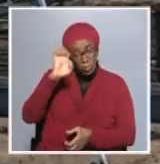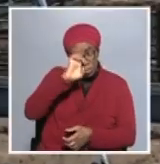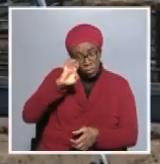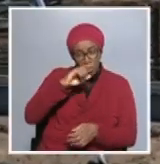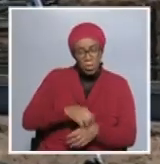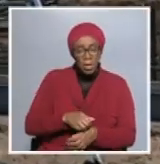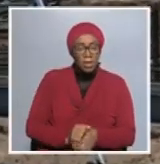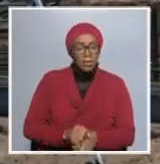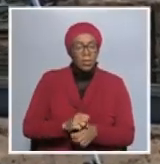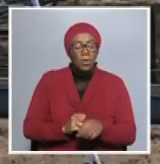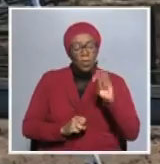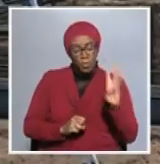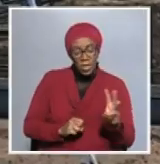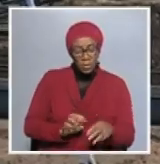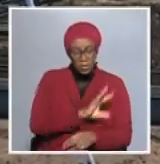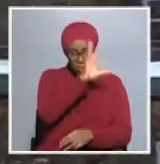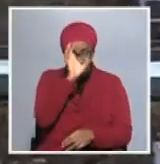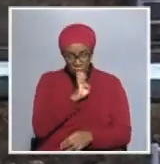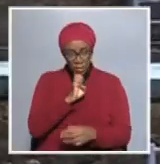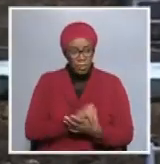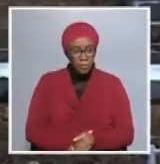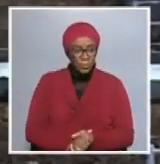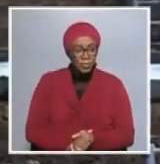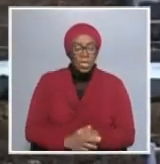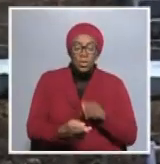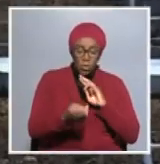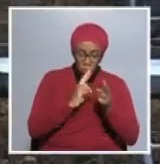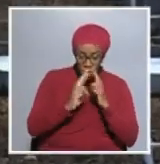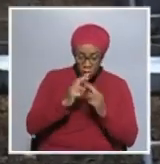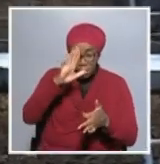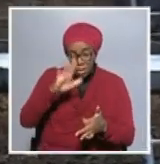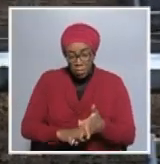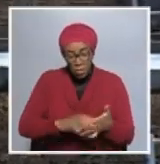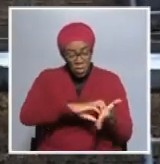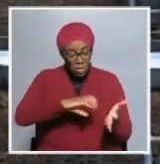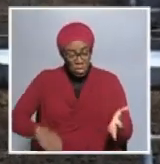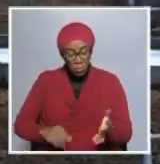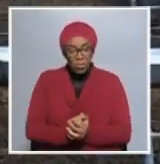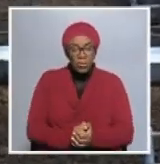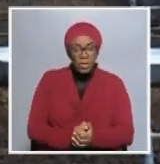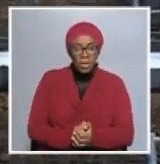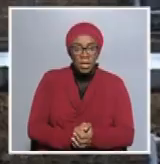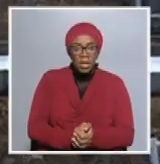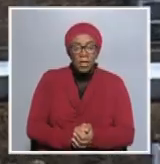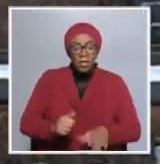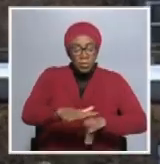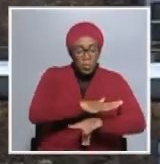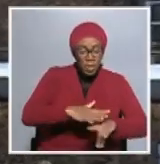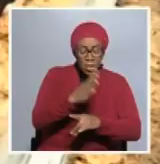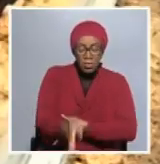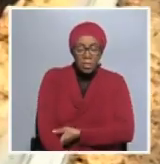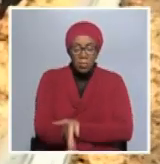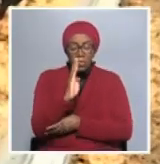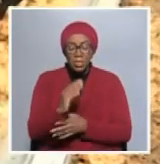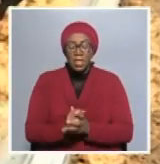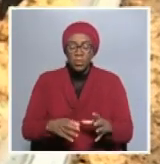the debate about removing the VCF, it's a critical debate, and we should not take it lightly. But very important are the strategies that have to be in place to make